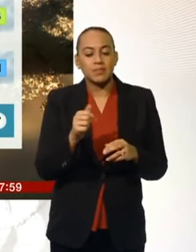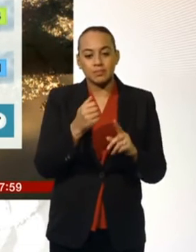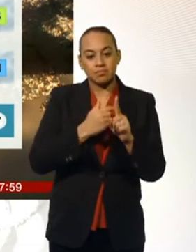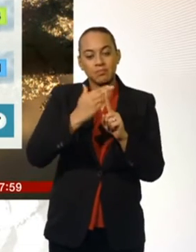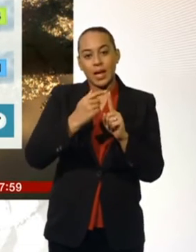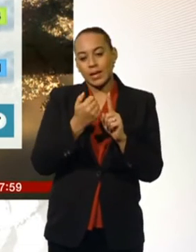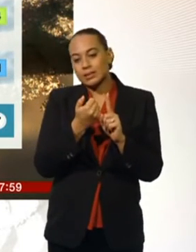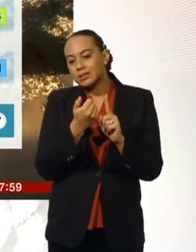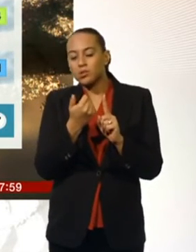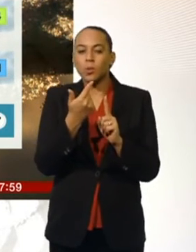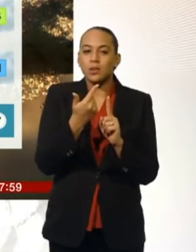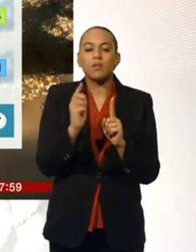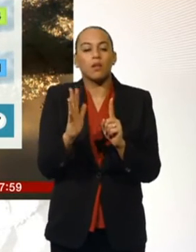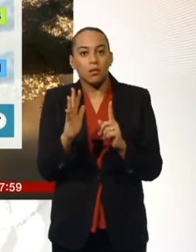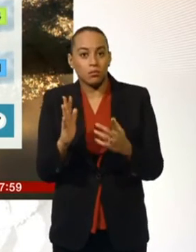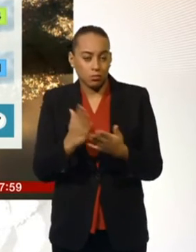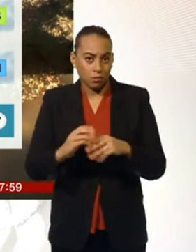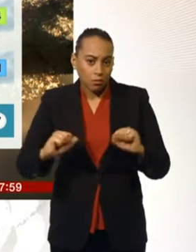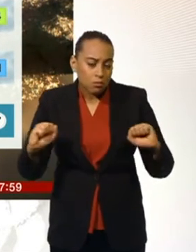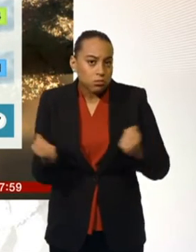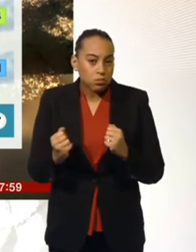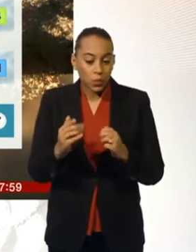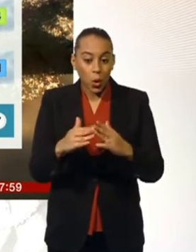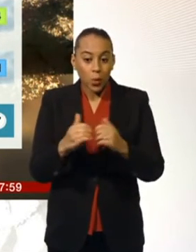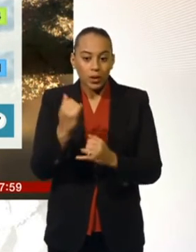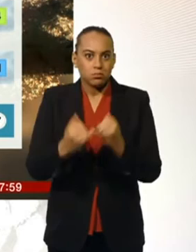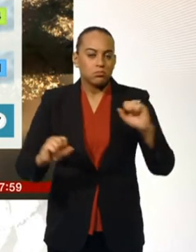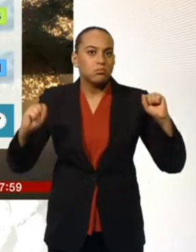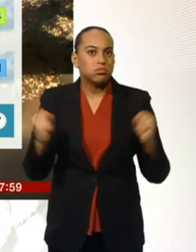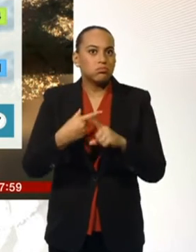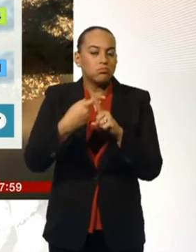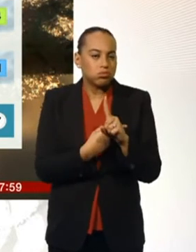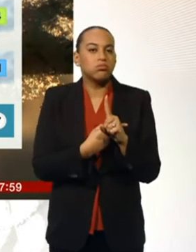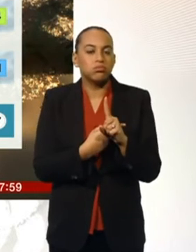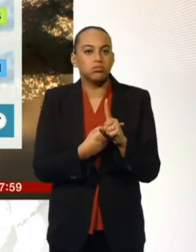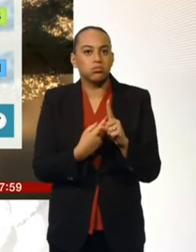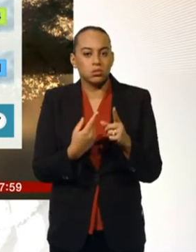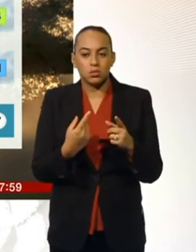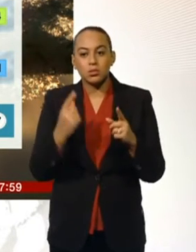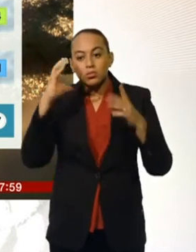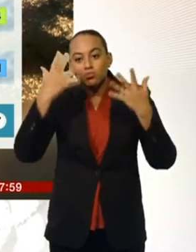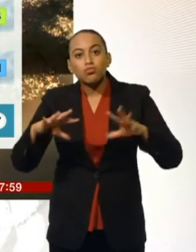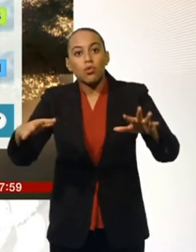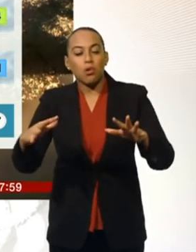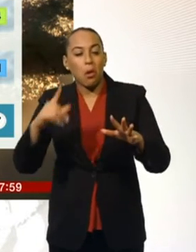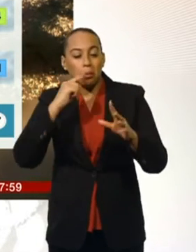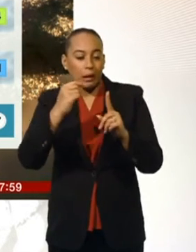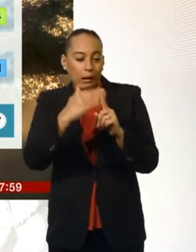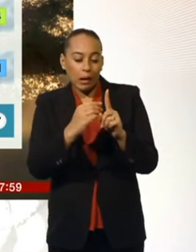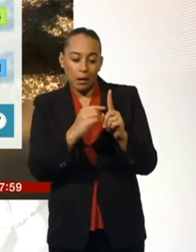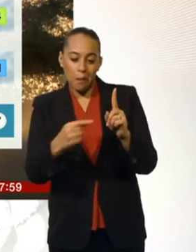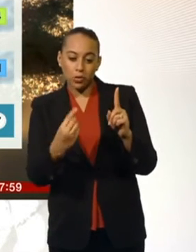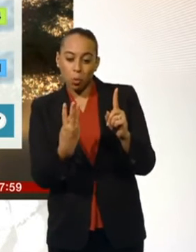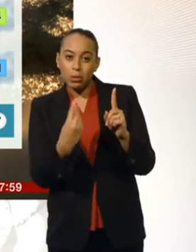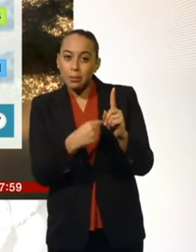the high. And it's looking even colder over the course of the weekend, some really cold air pushing through. Temperatures in many of our rural spots could get down as low as minus three,